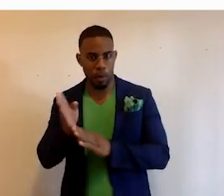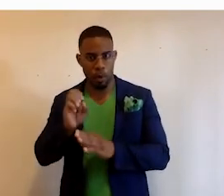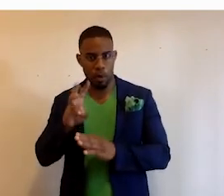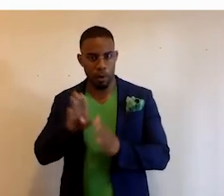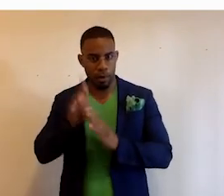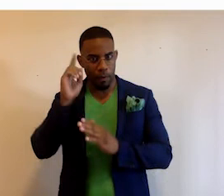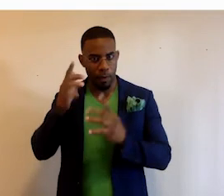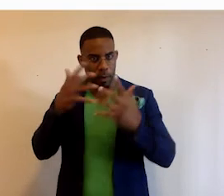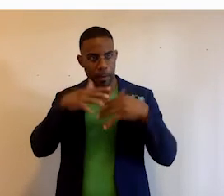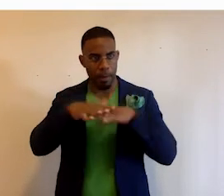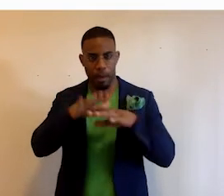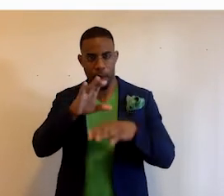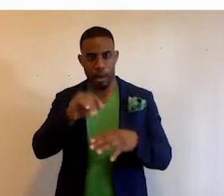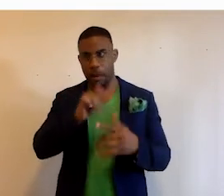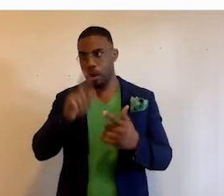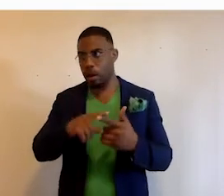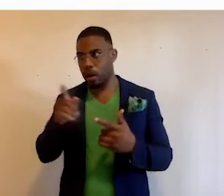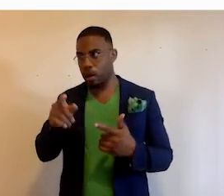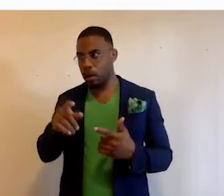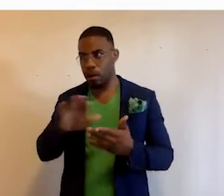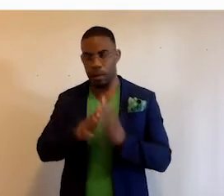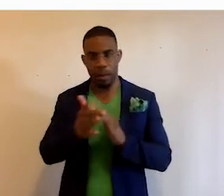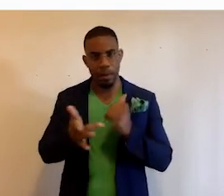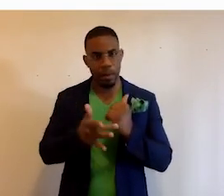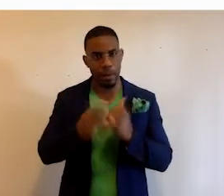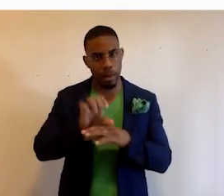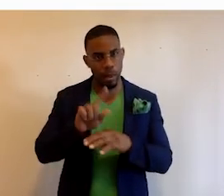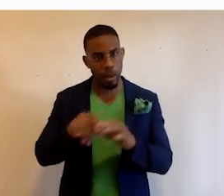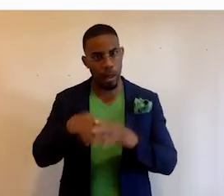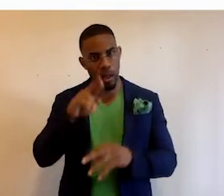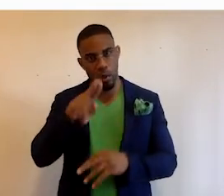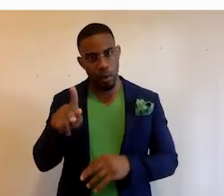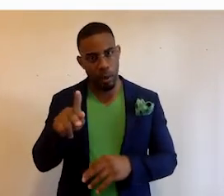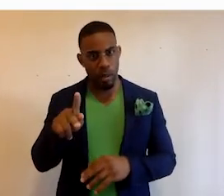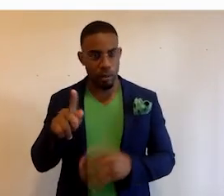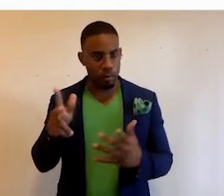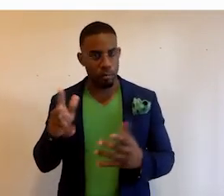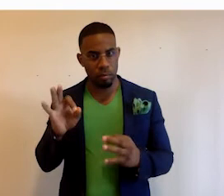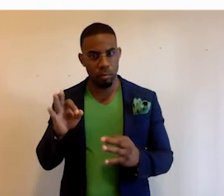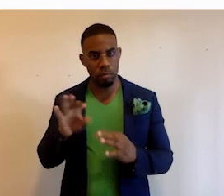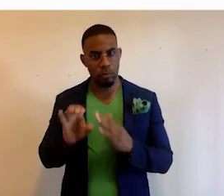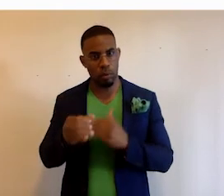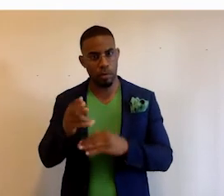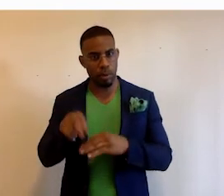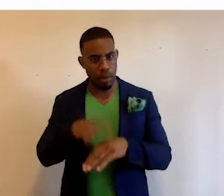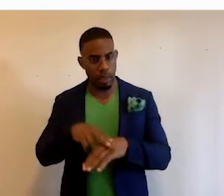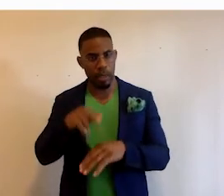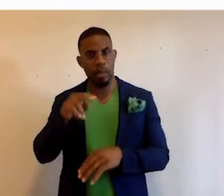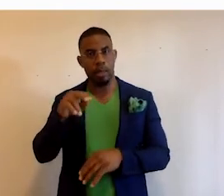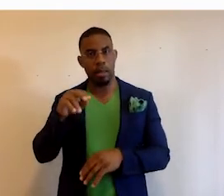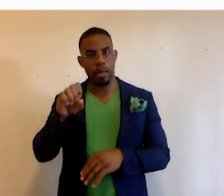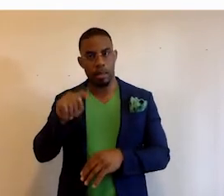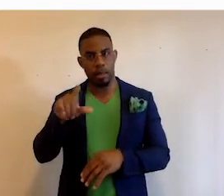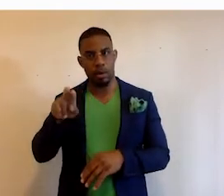for mainstream company. Another became a tech consultant out of the UK who helped the Caribbean nation of St. Lucia establish their